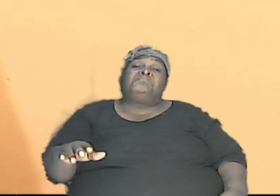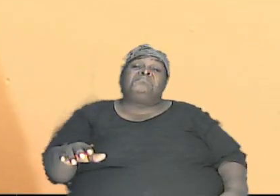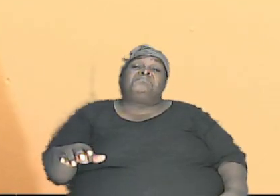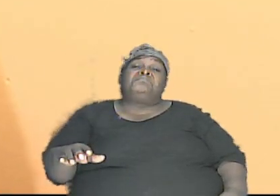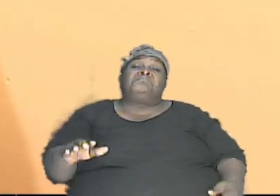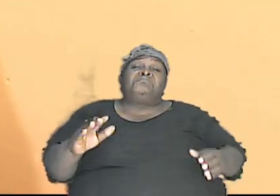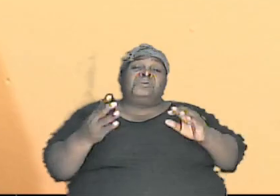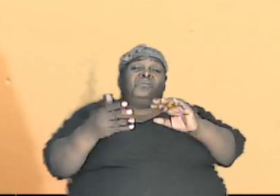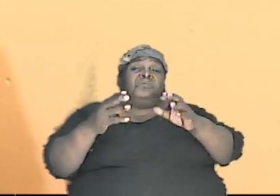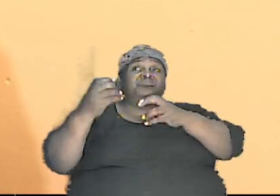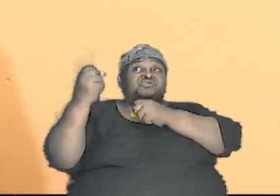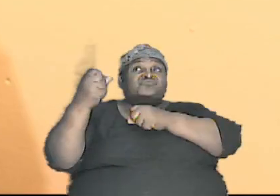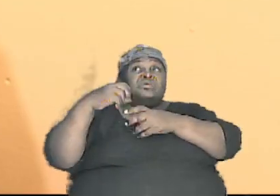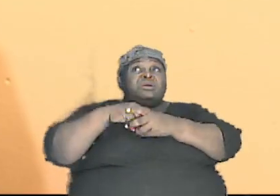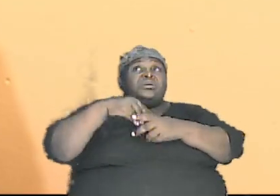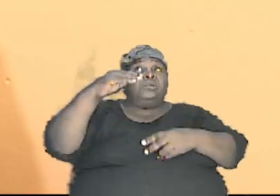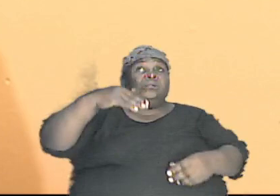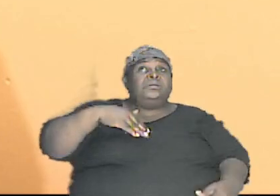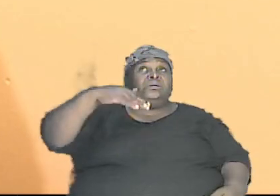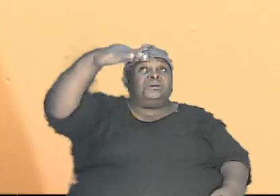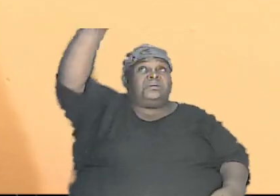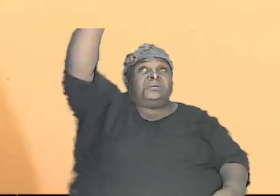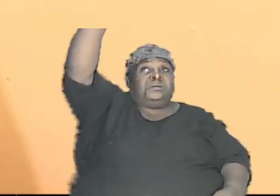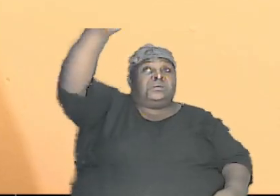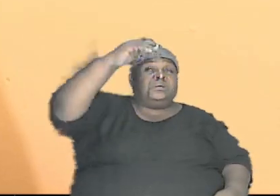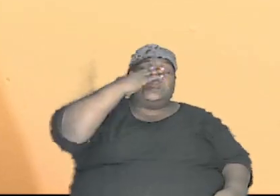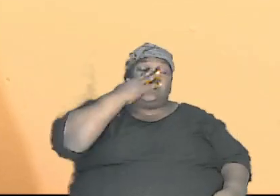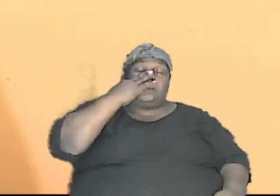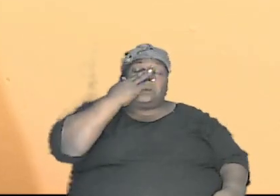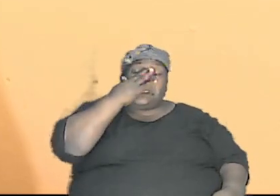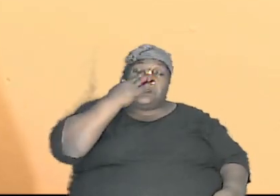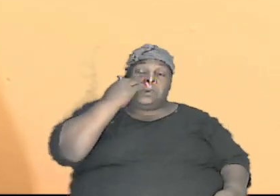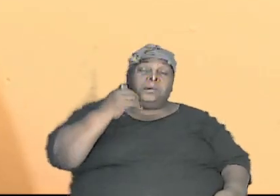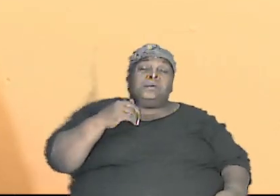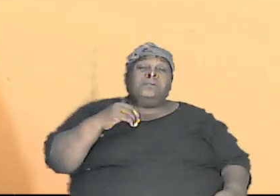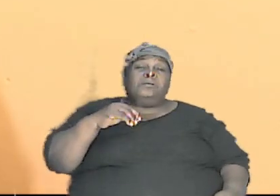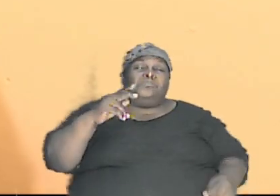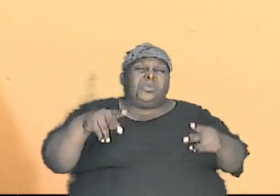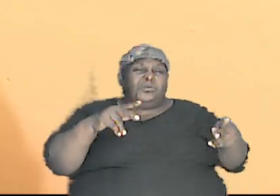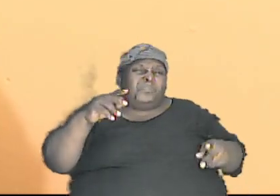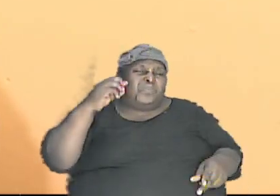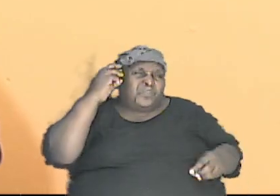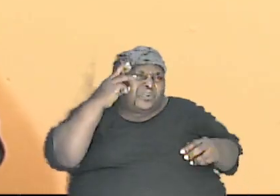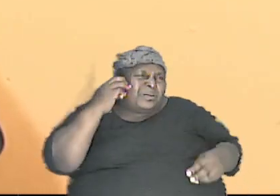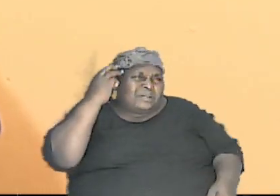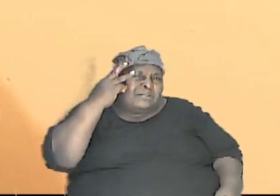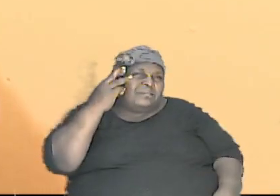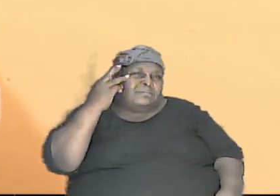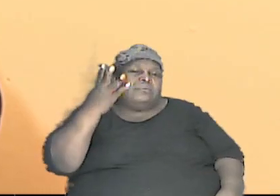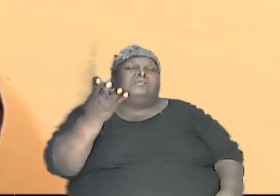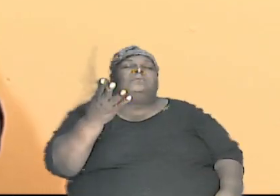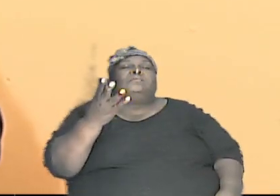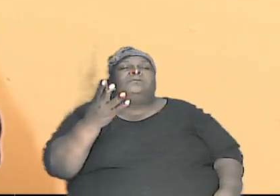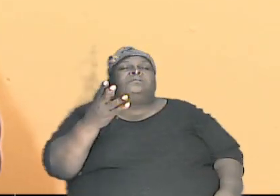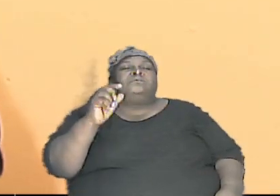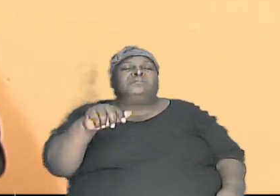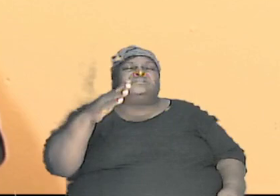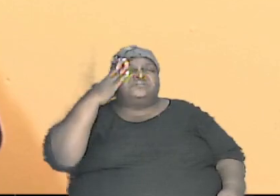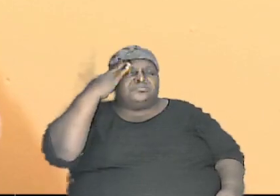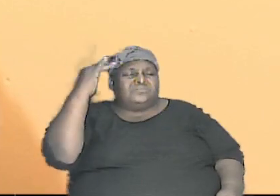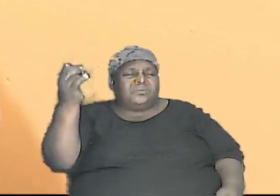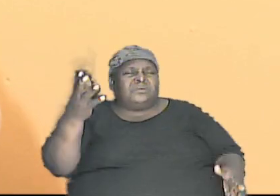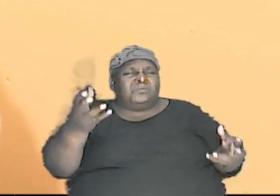him and he know stretches over them and force wonder so this is why we want to get a basic